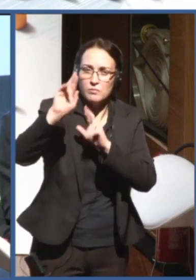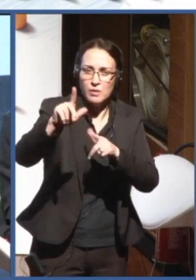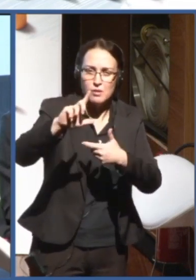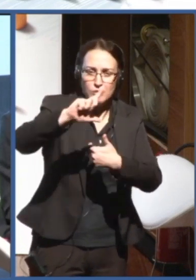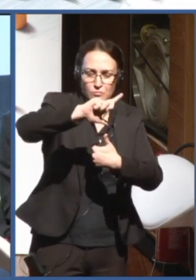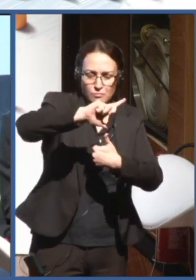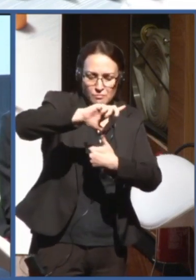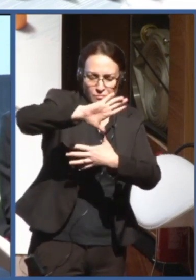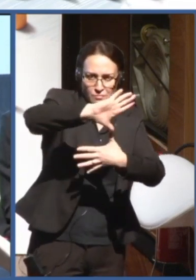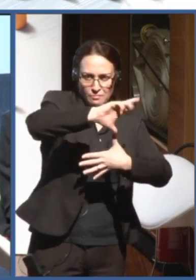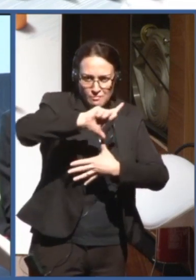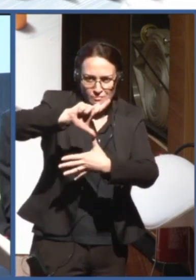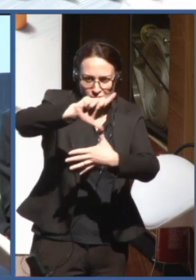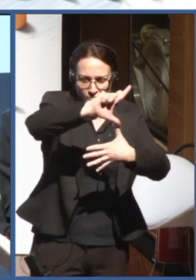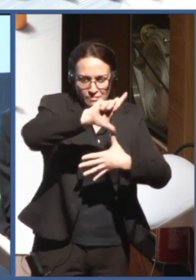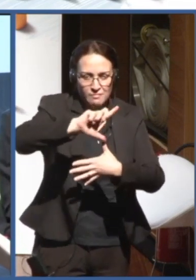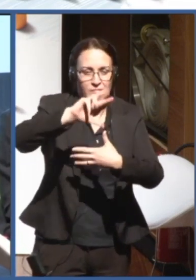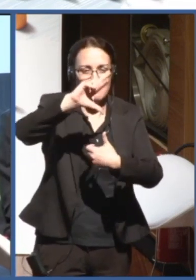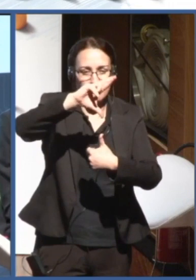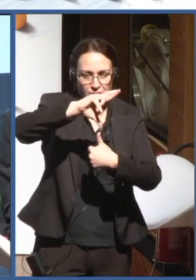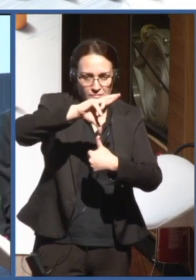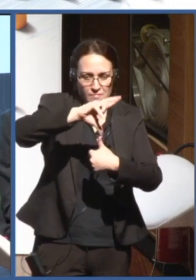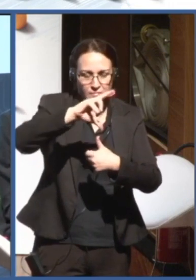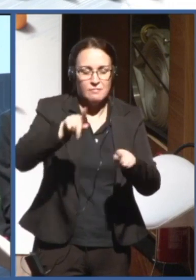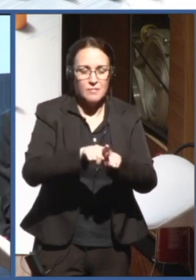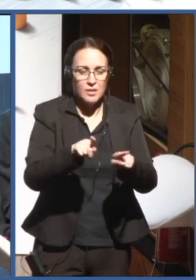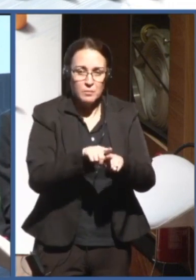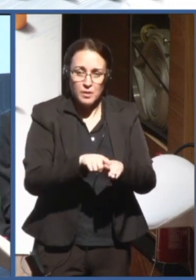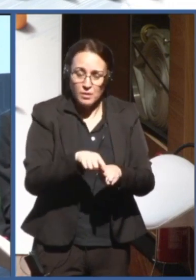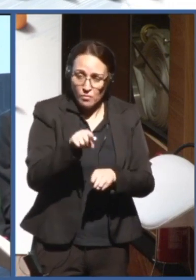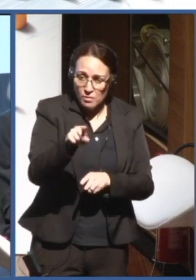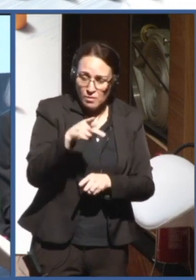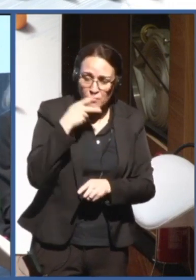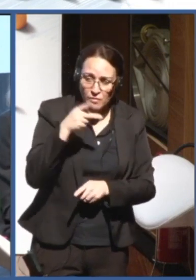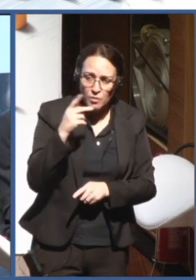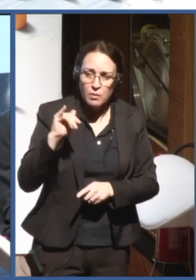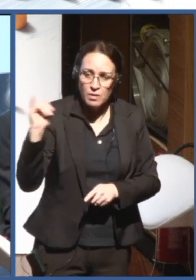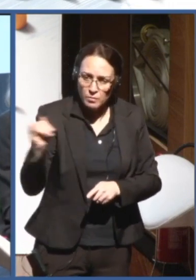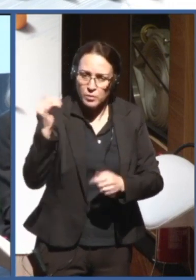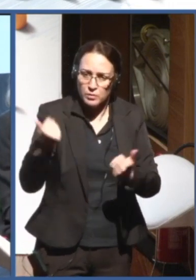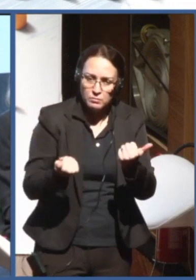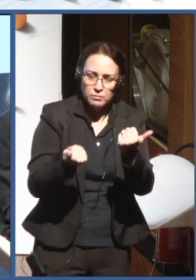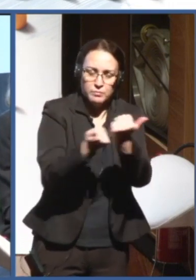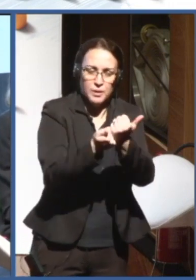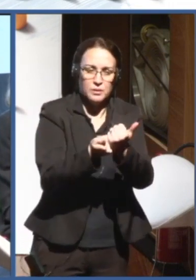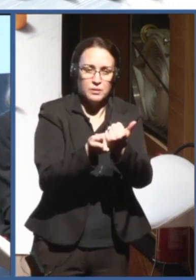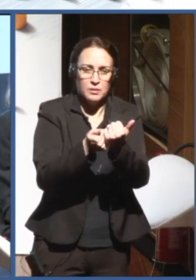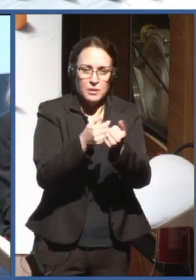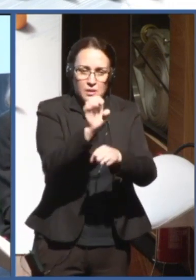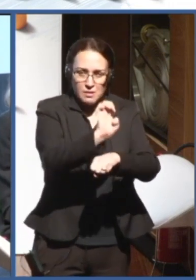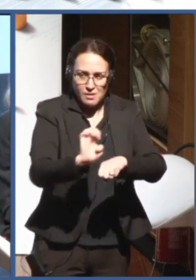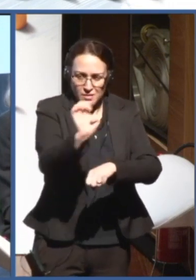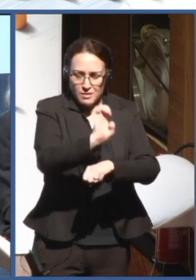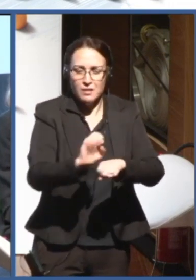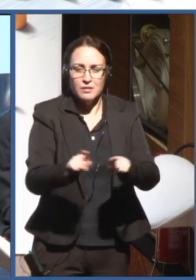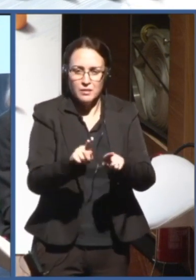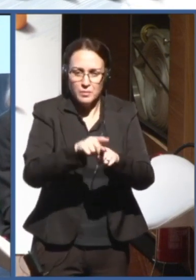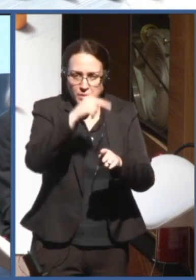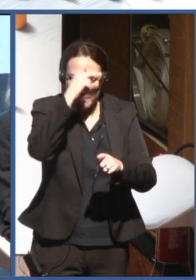highlighted how much it is important to support the member states on these strategies. Gaspar,